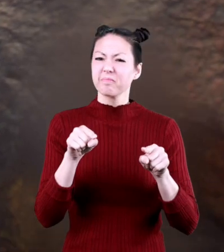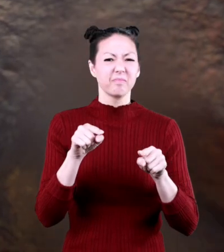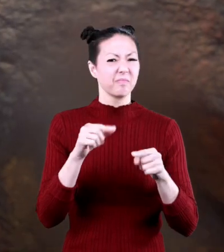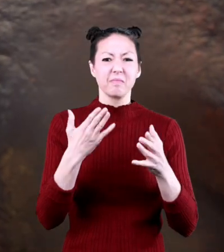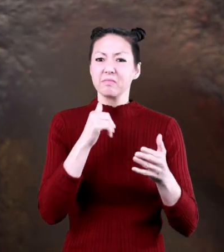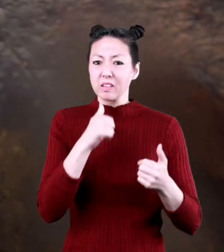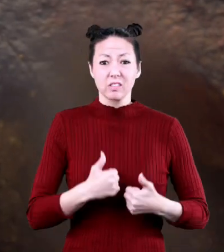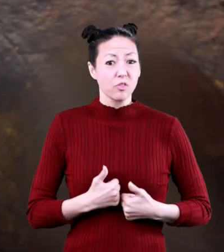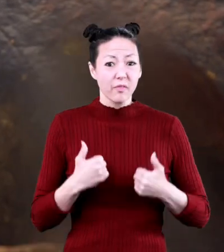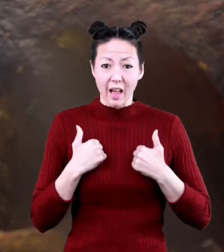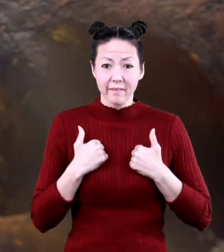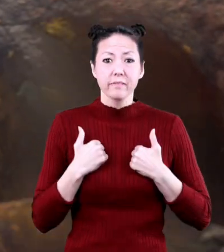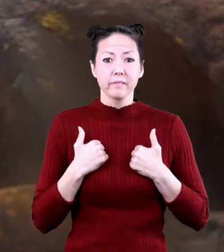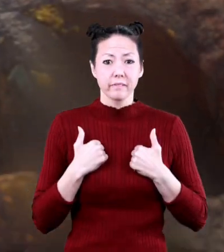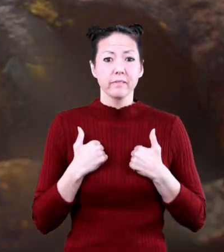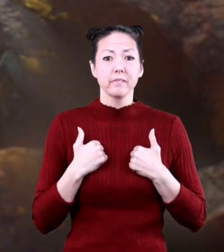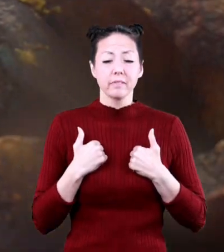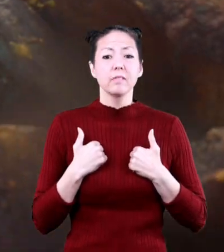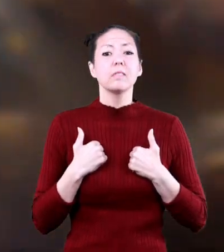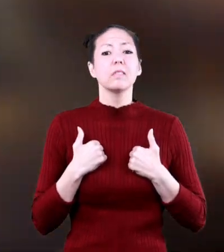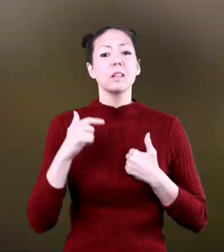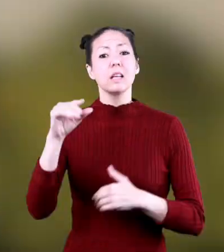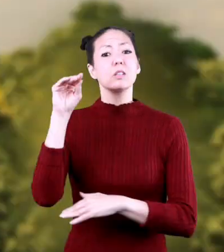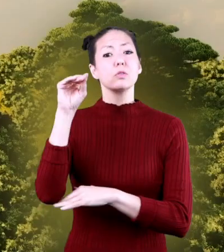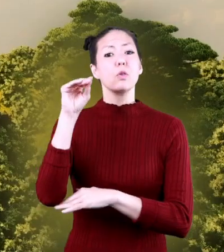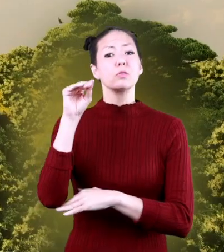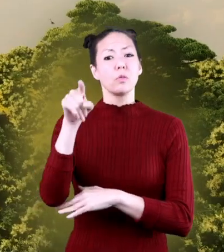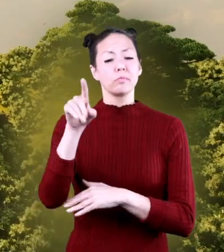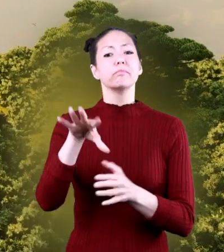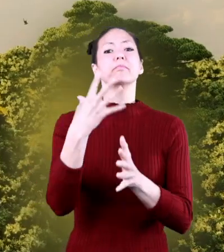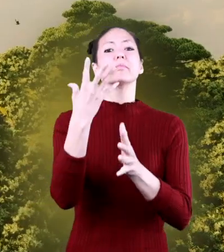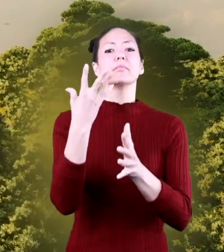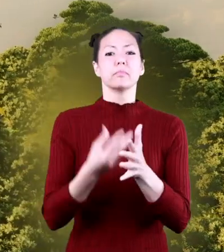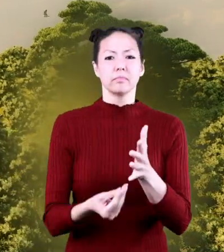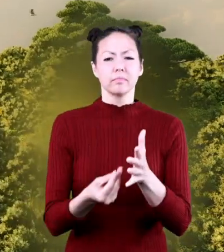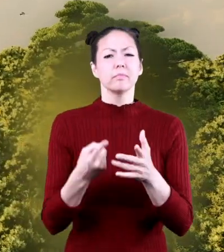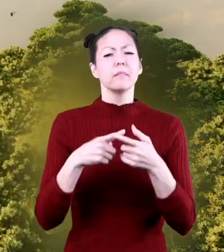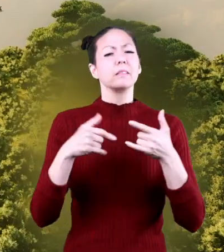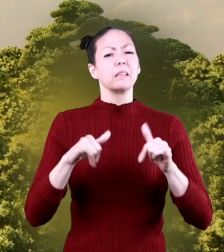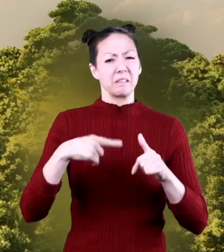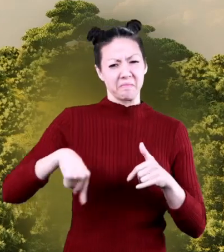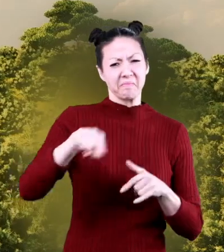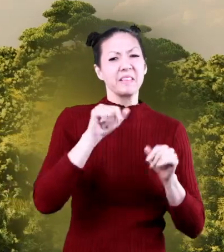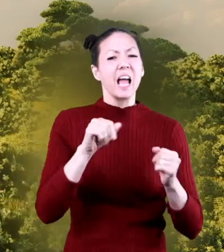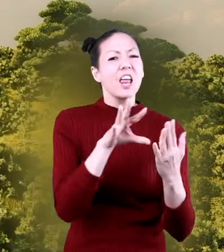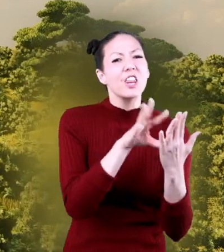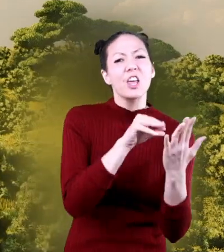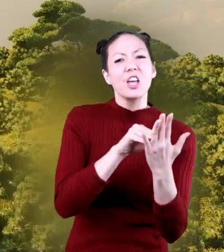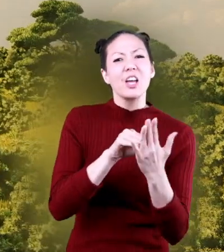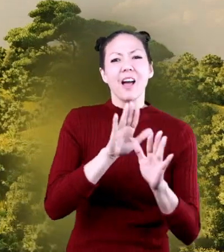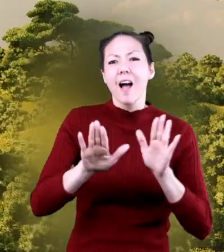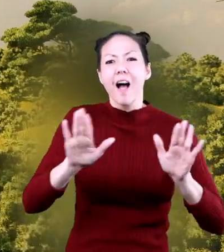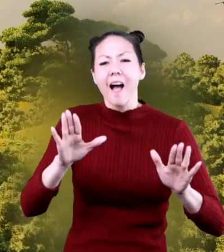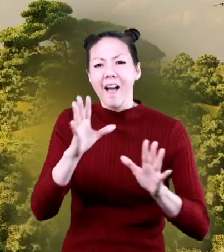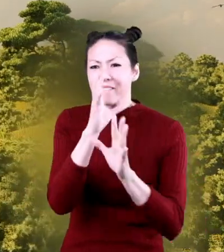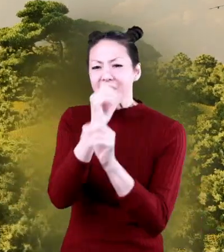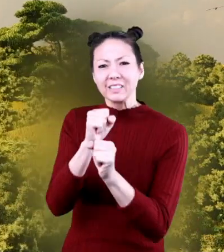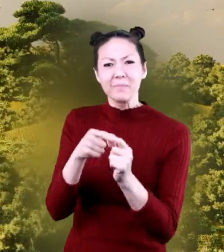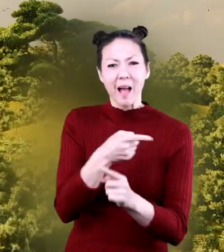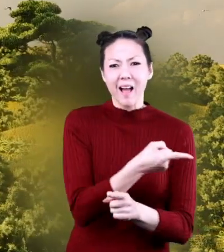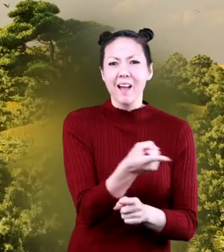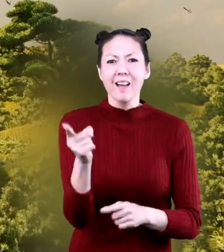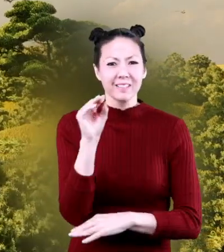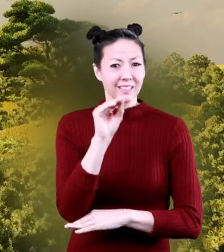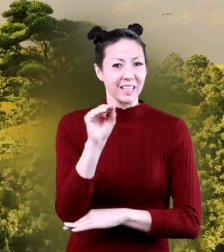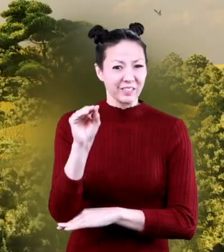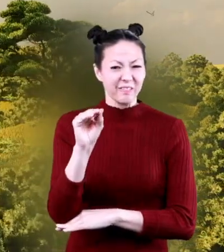on the planet could not survive even though dinosaurs are extinct we can still learn lots of fascinating